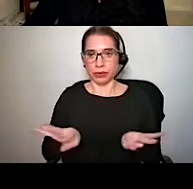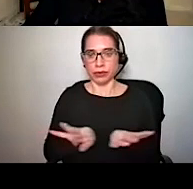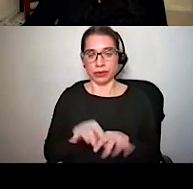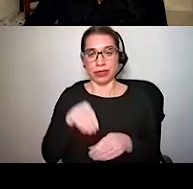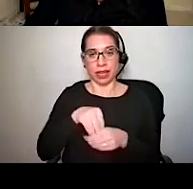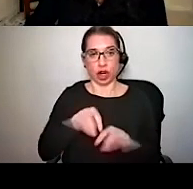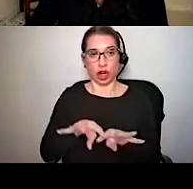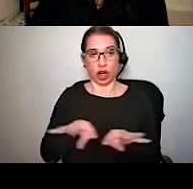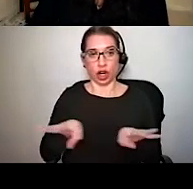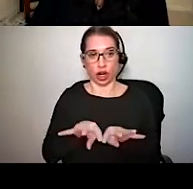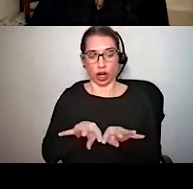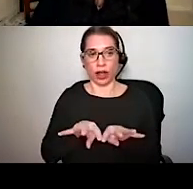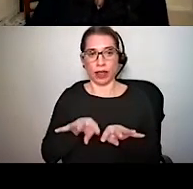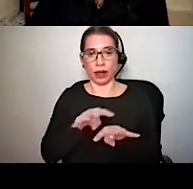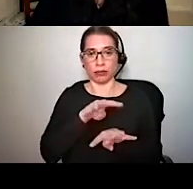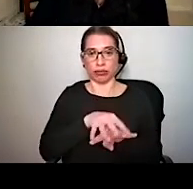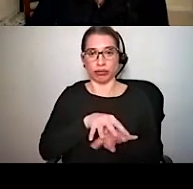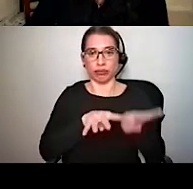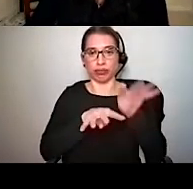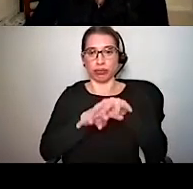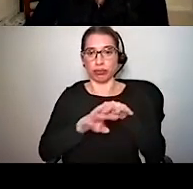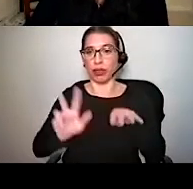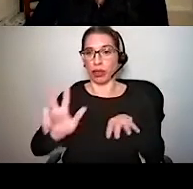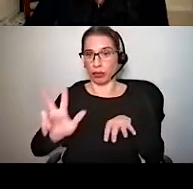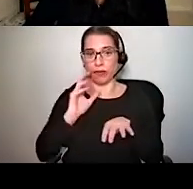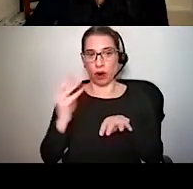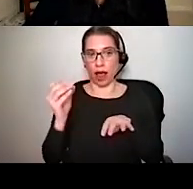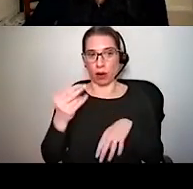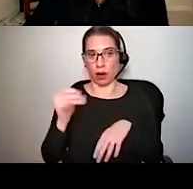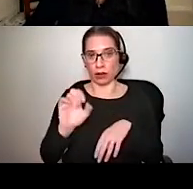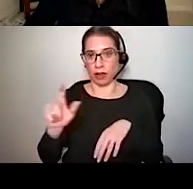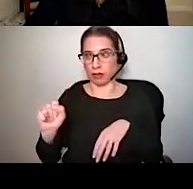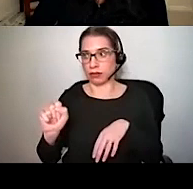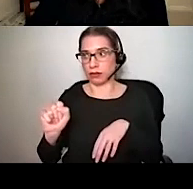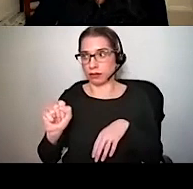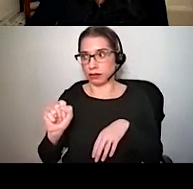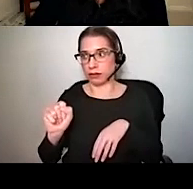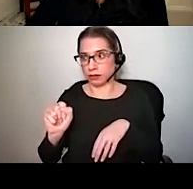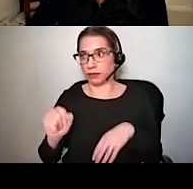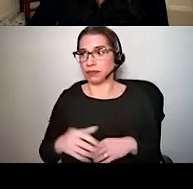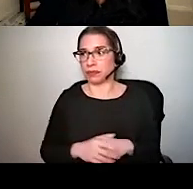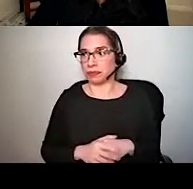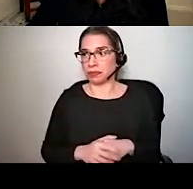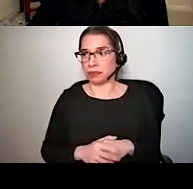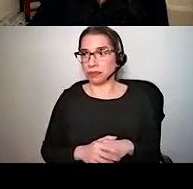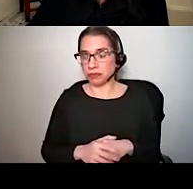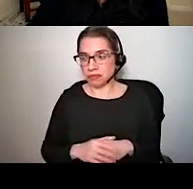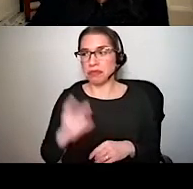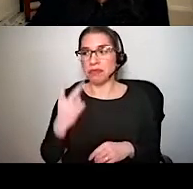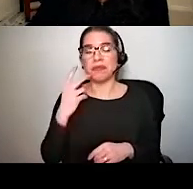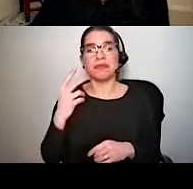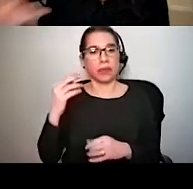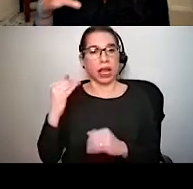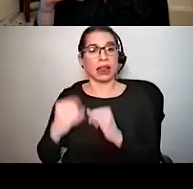And so what you can clearly appreciate in this GIF here, compared to this isolated outer hair cell,